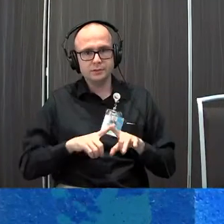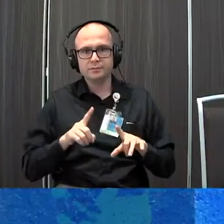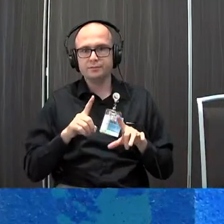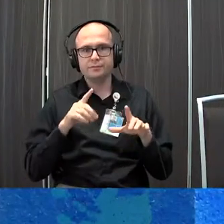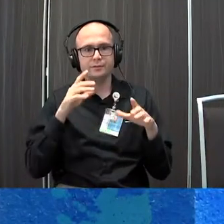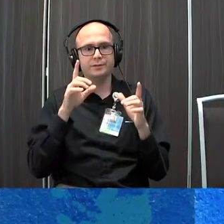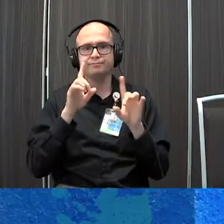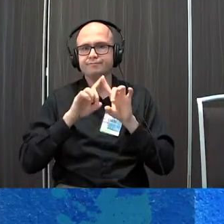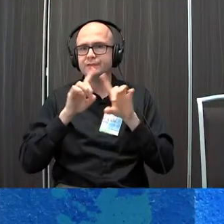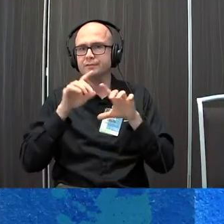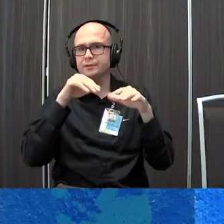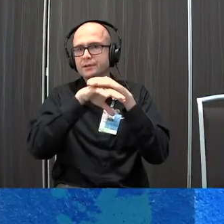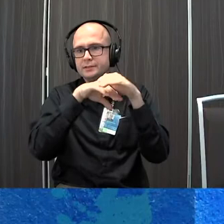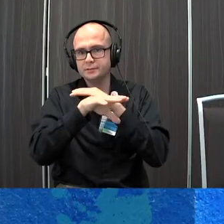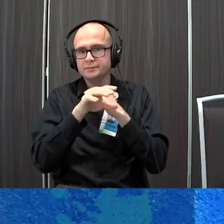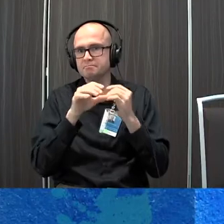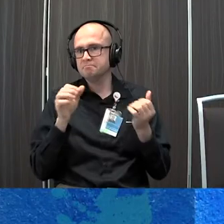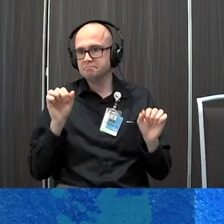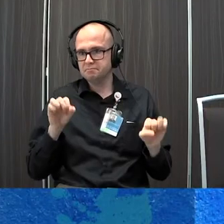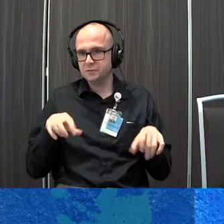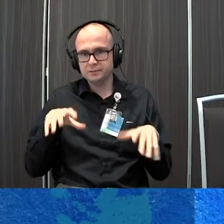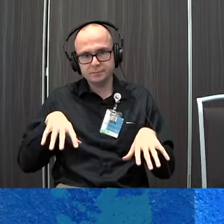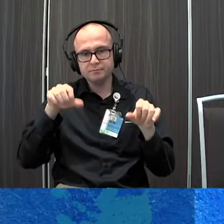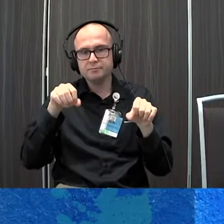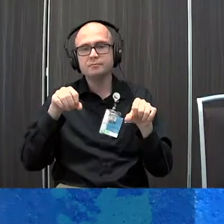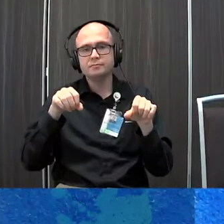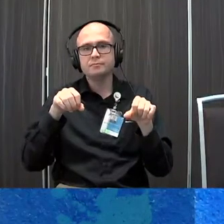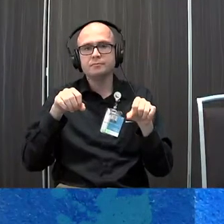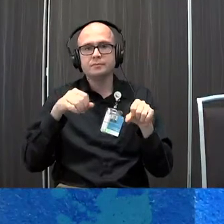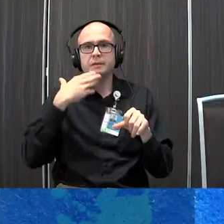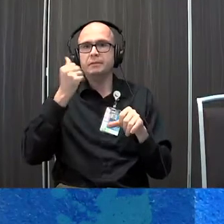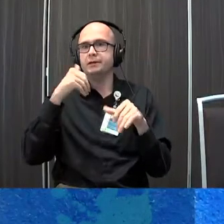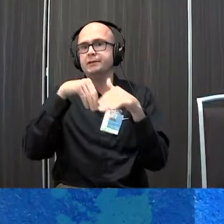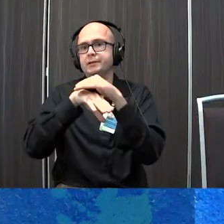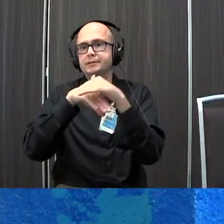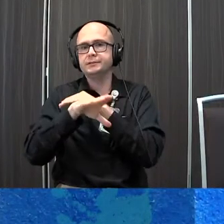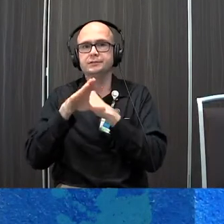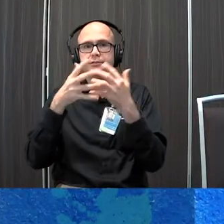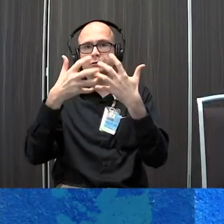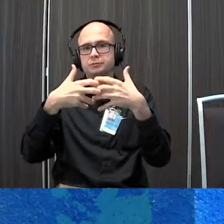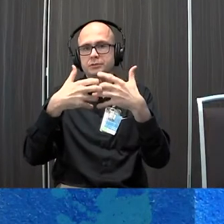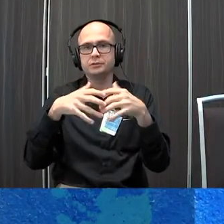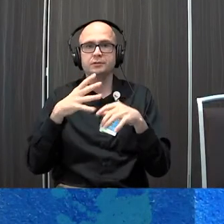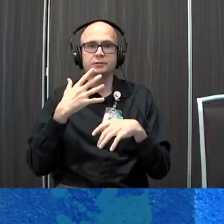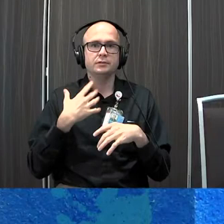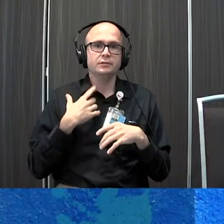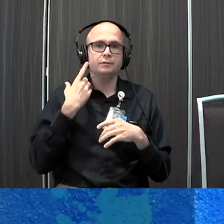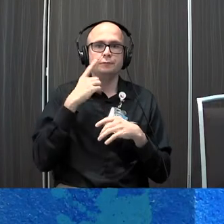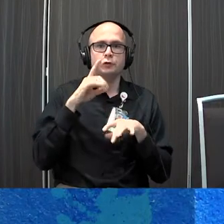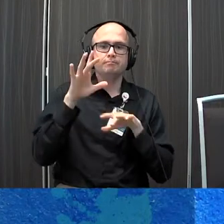access methods that can be utilized to better access a device if fine motor